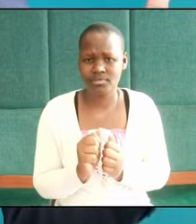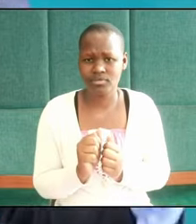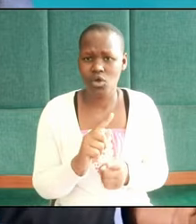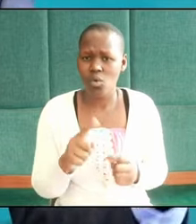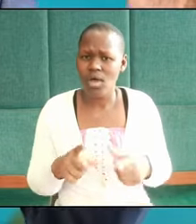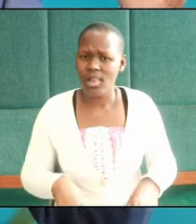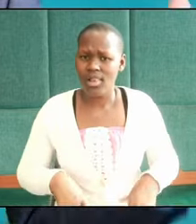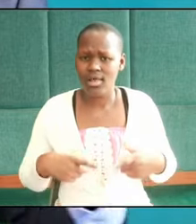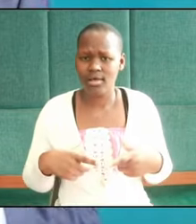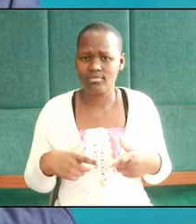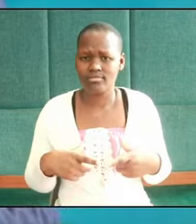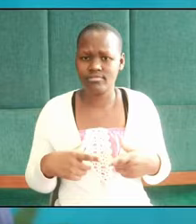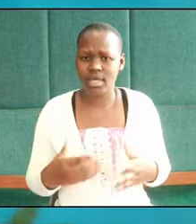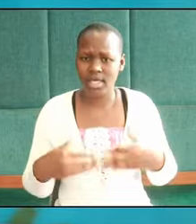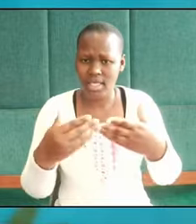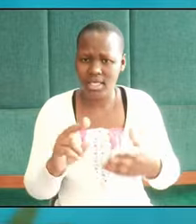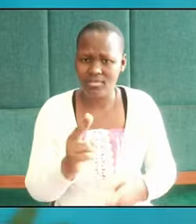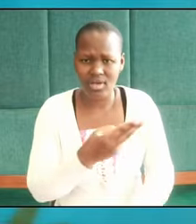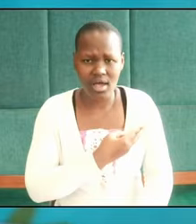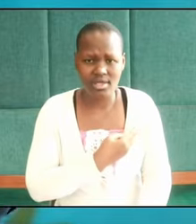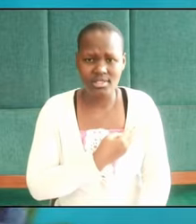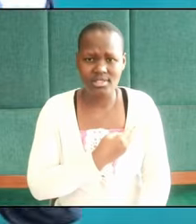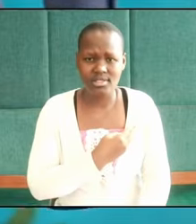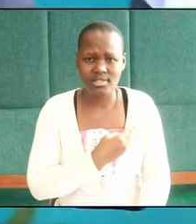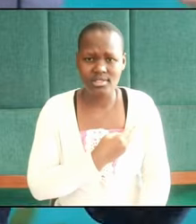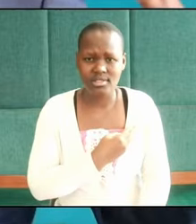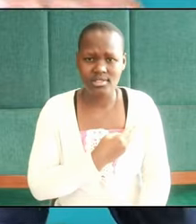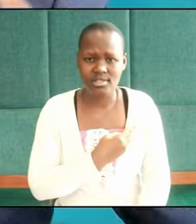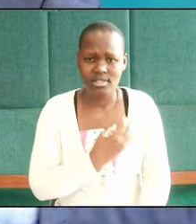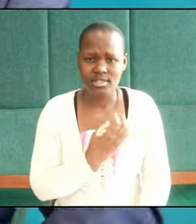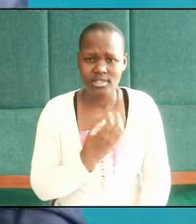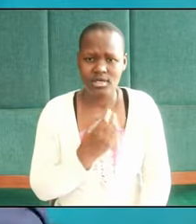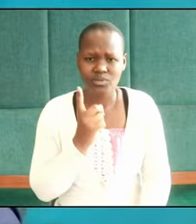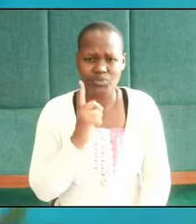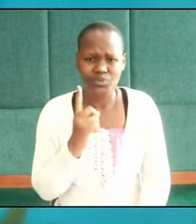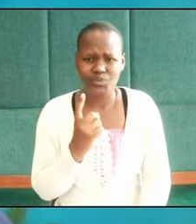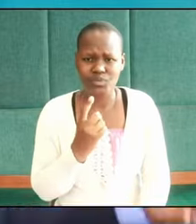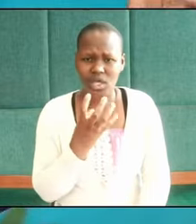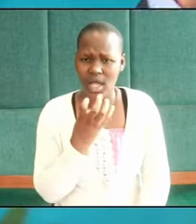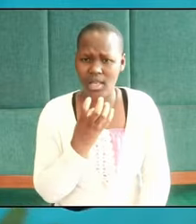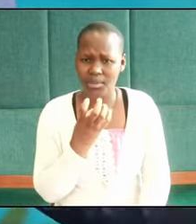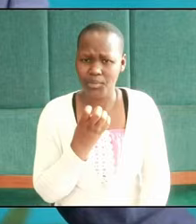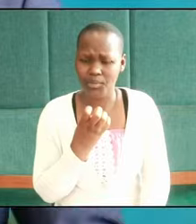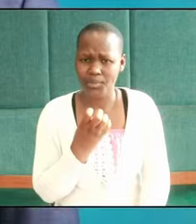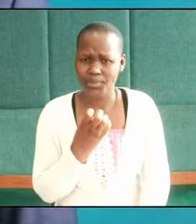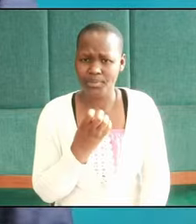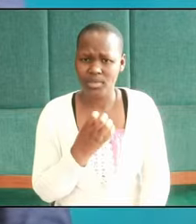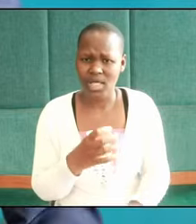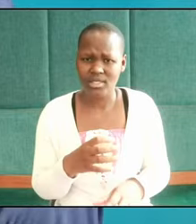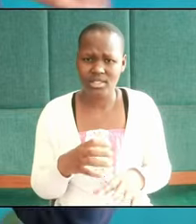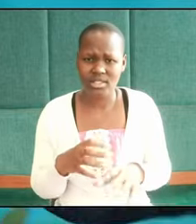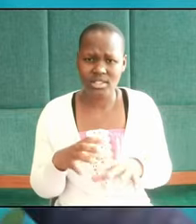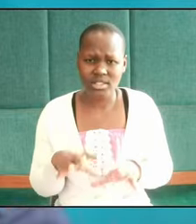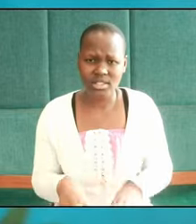life seemed to be giving us a lemon, when we expected the best with all the struggles that we have made,